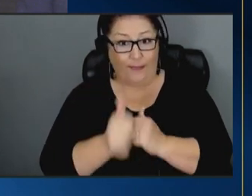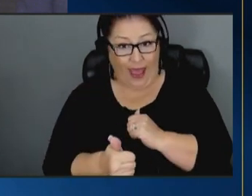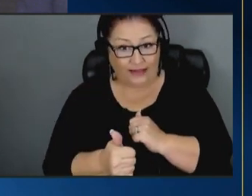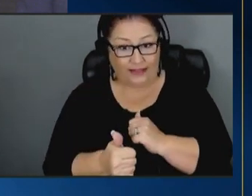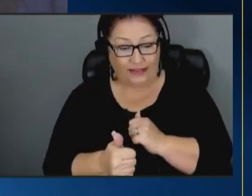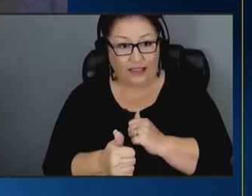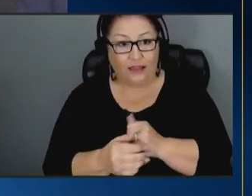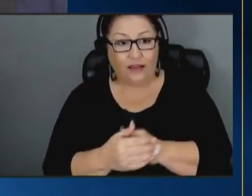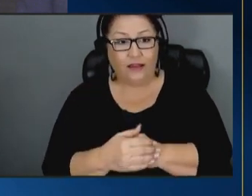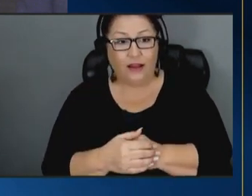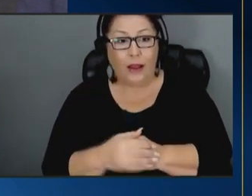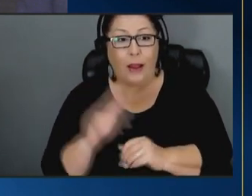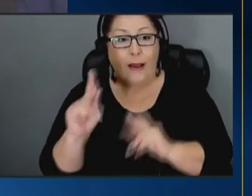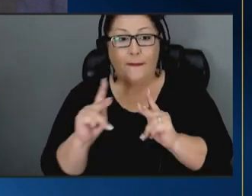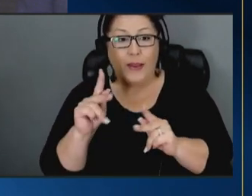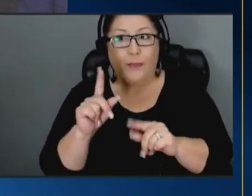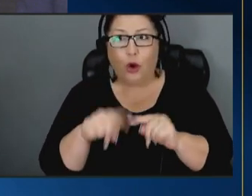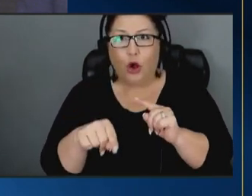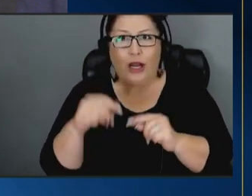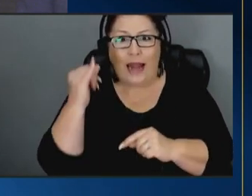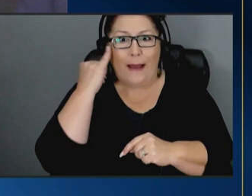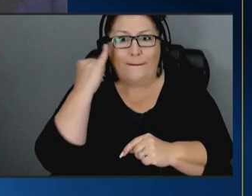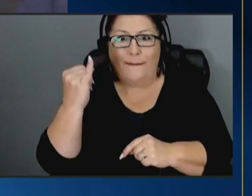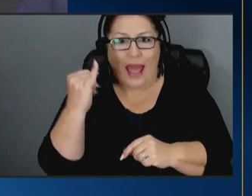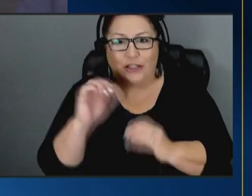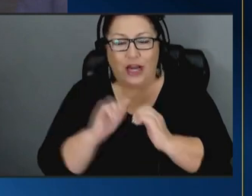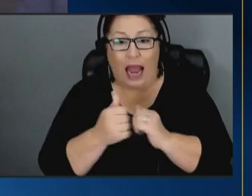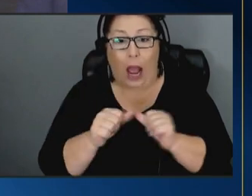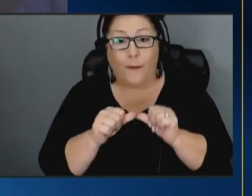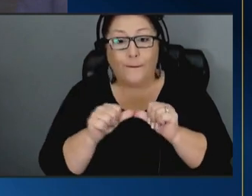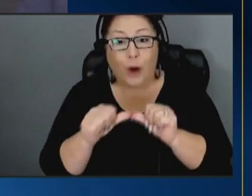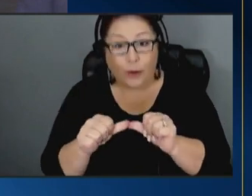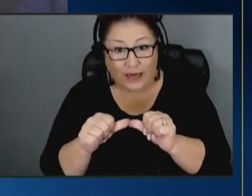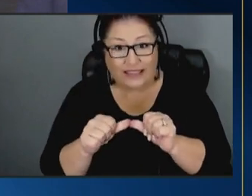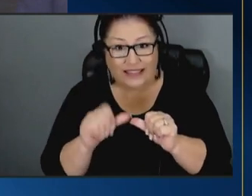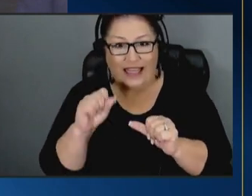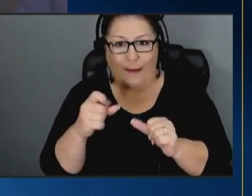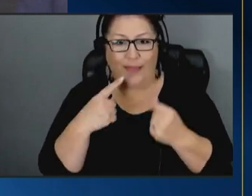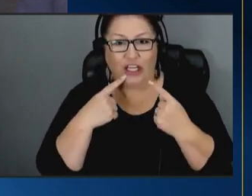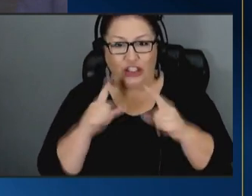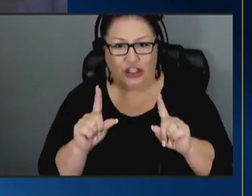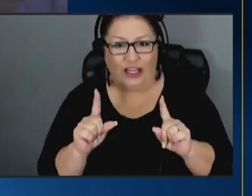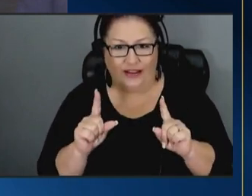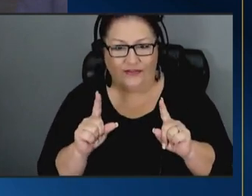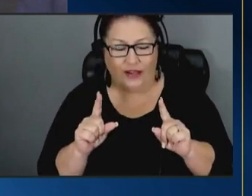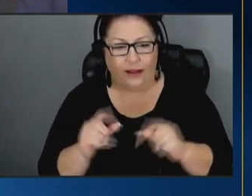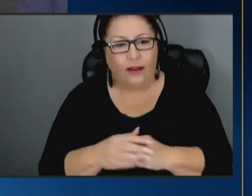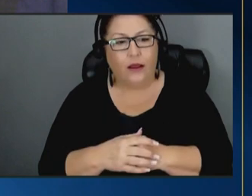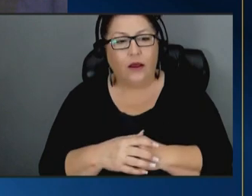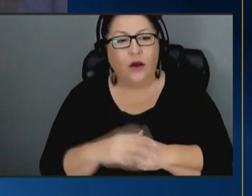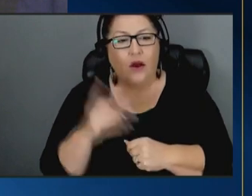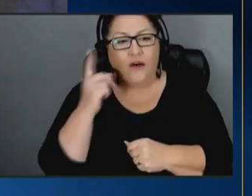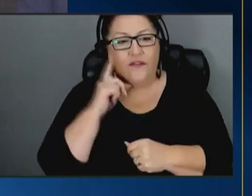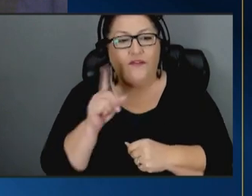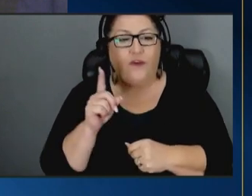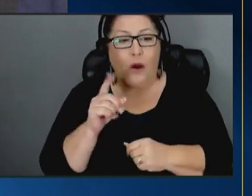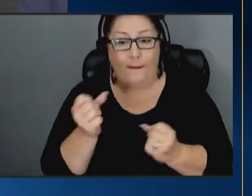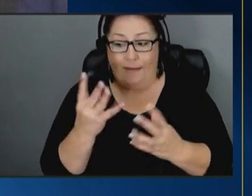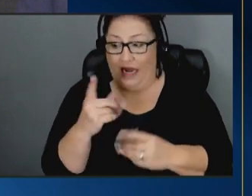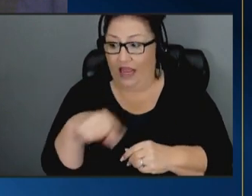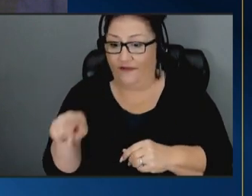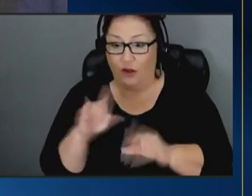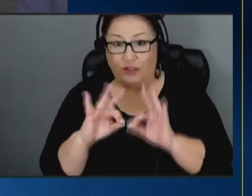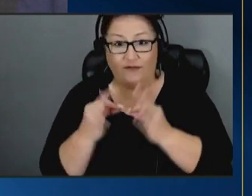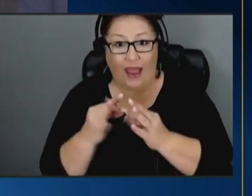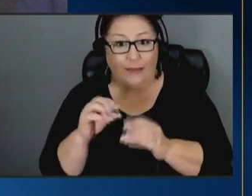folks couldn't imagine how permanency could be achieved uh um for uh many of the families in the child